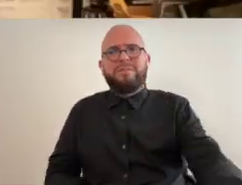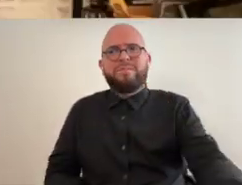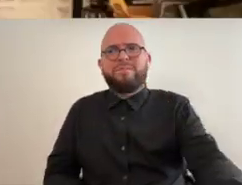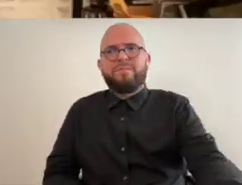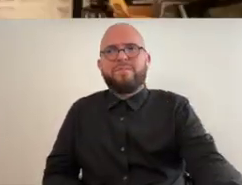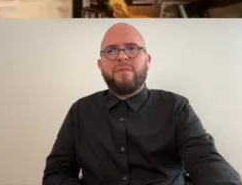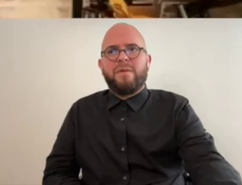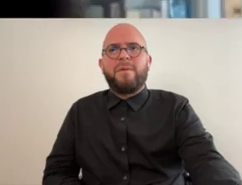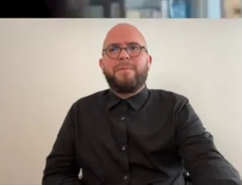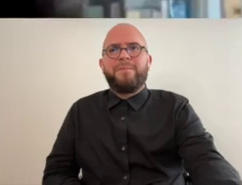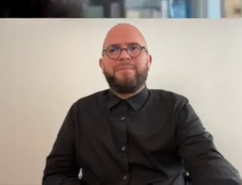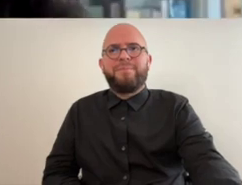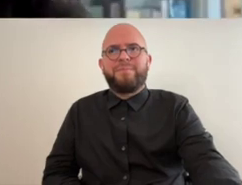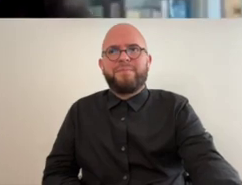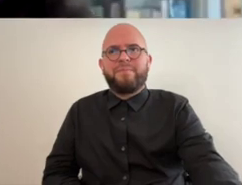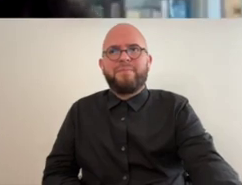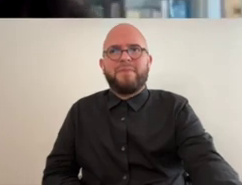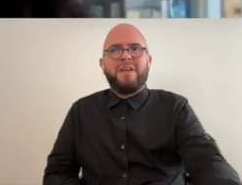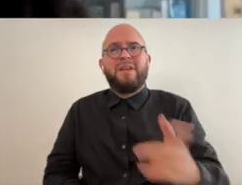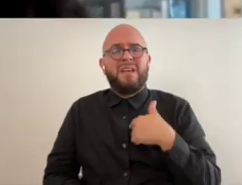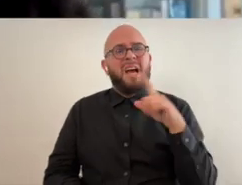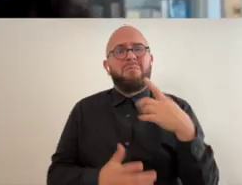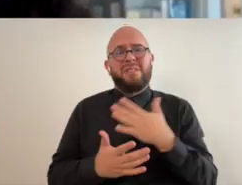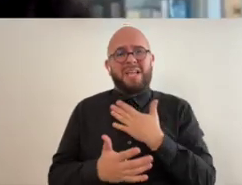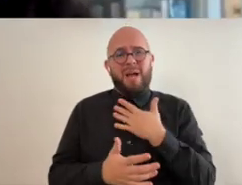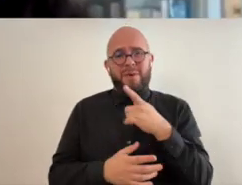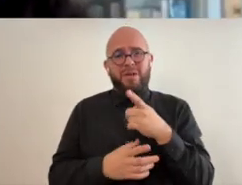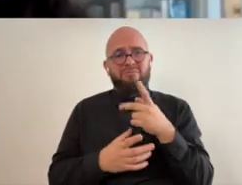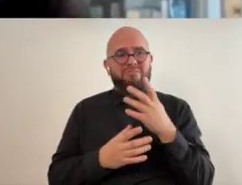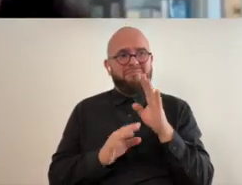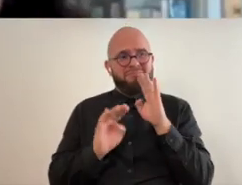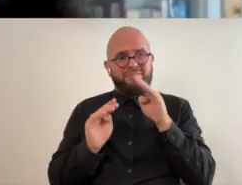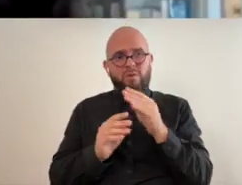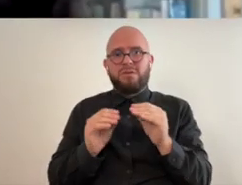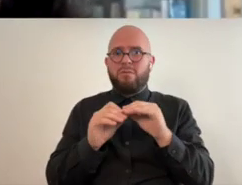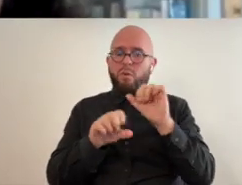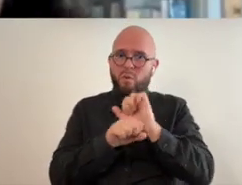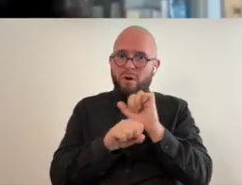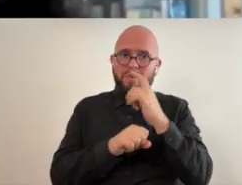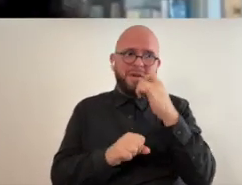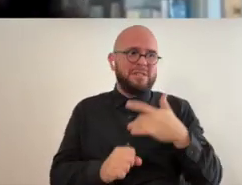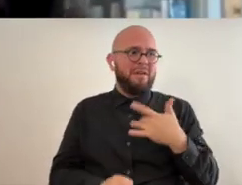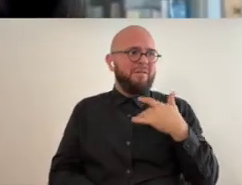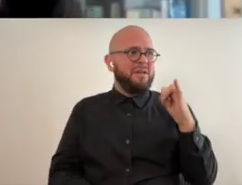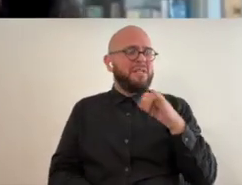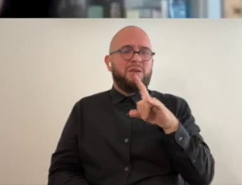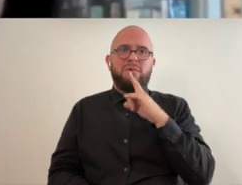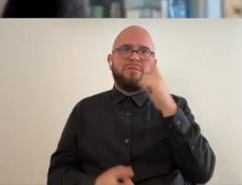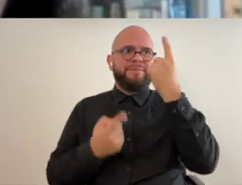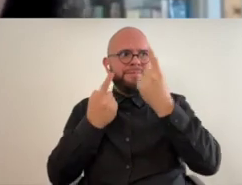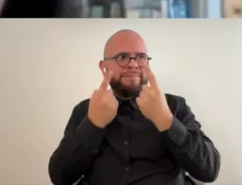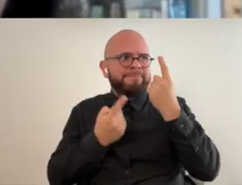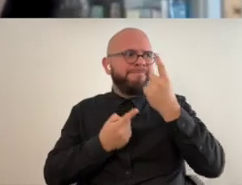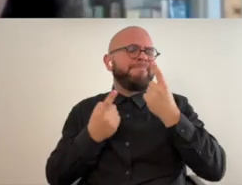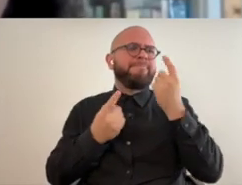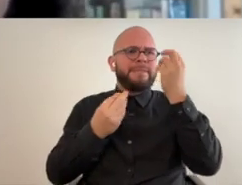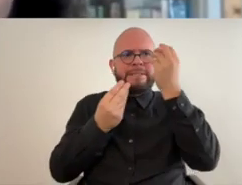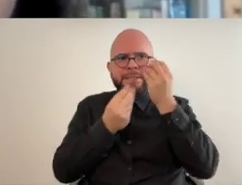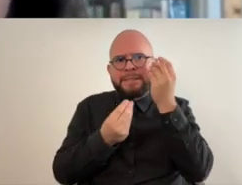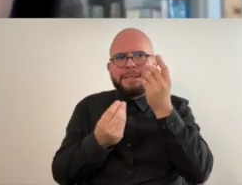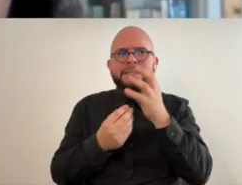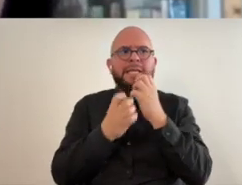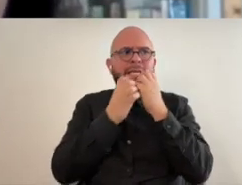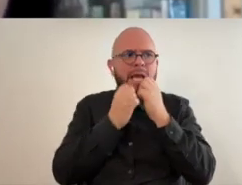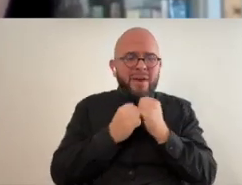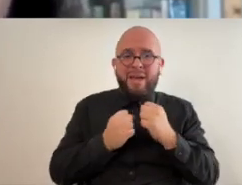yeah yeah i'm just really glad that you're doing more work because it feels like it's been so thoughtful and caring and that you